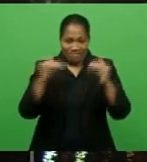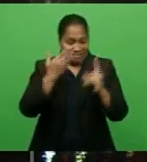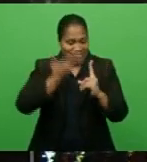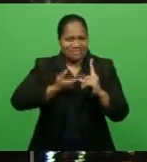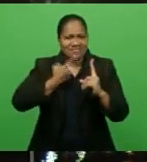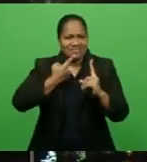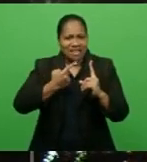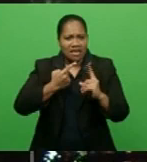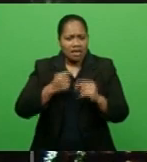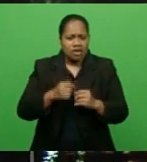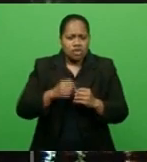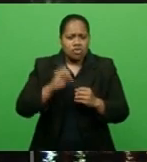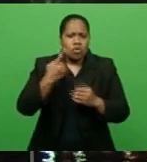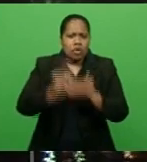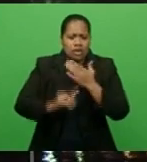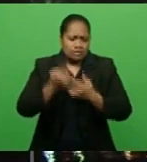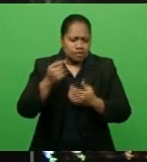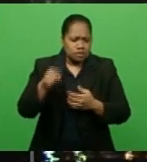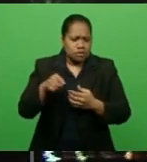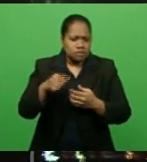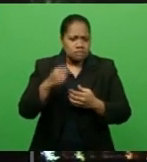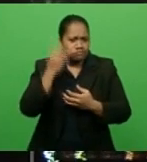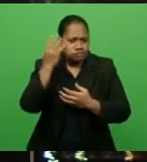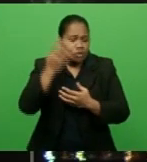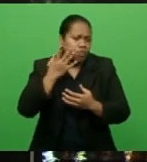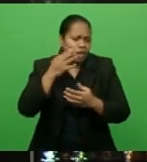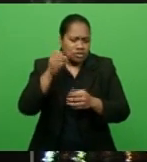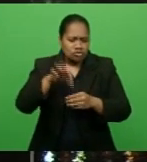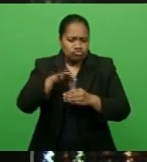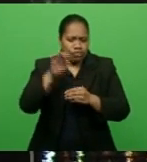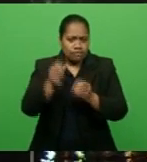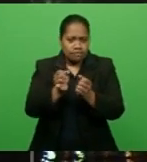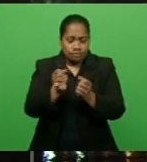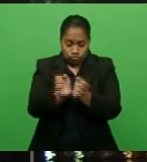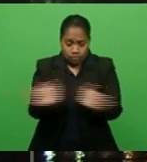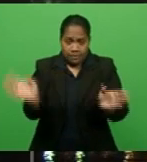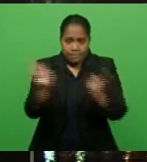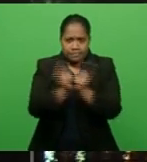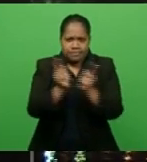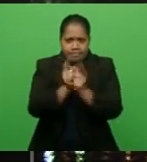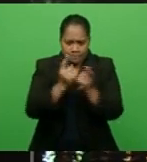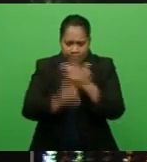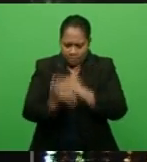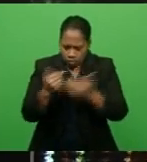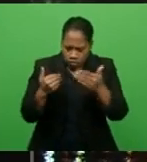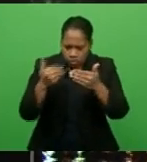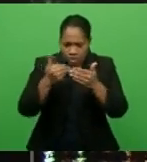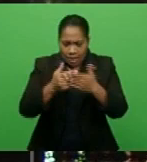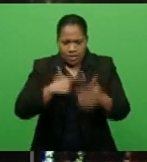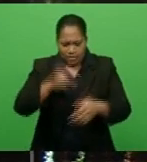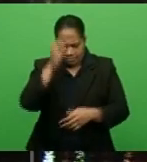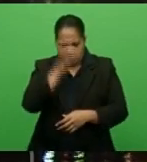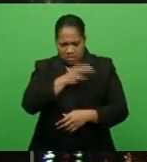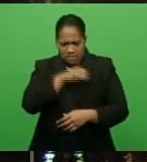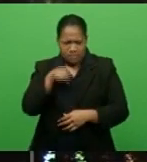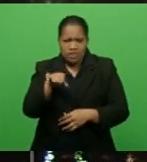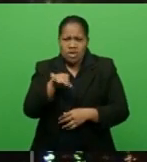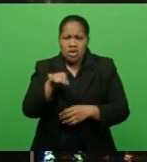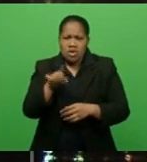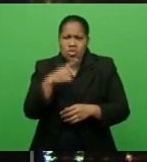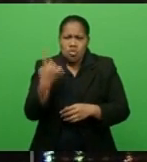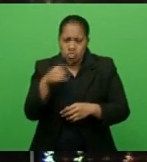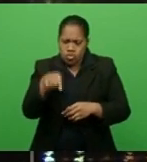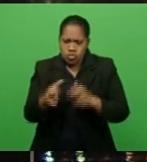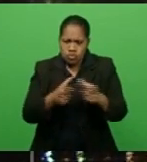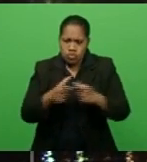when the special general meeting was underway, because he believed those in control did not take the procedures and processes of the party